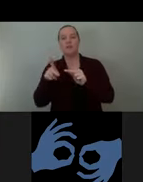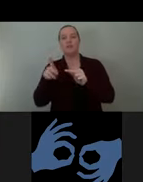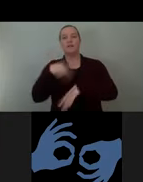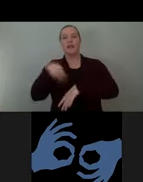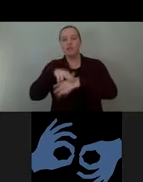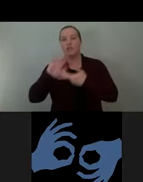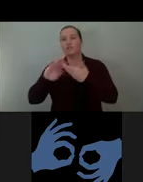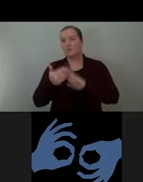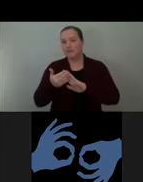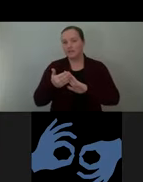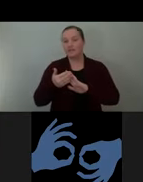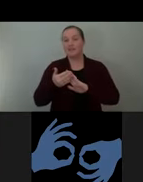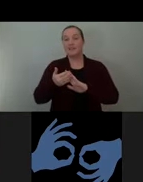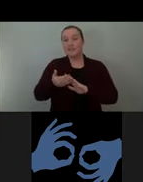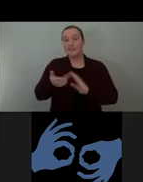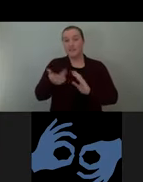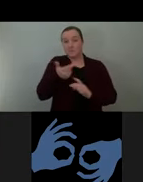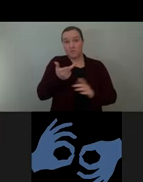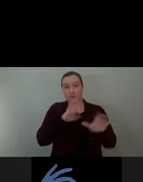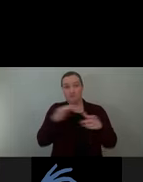they'll be sharing their ideas behind the patina of life.